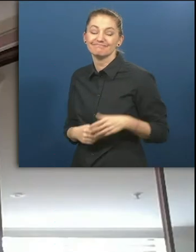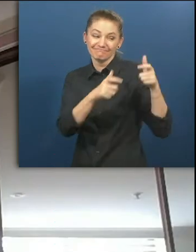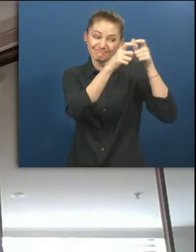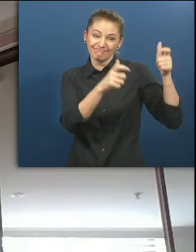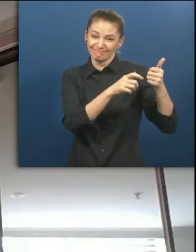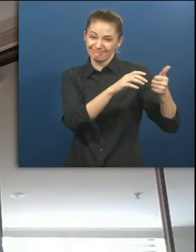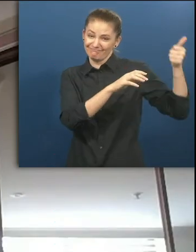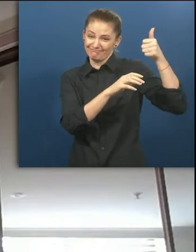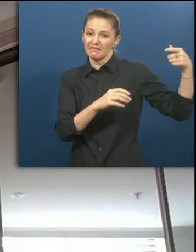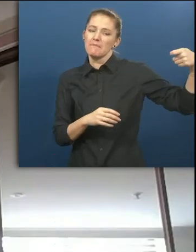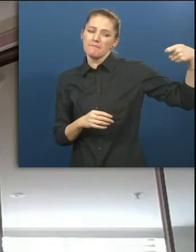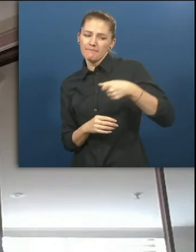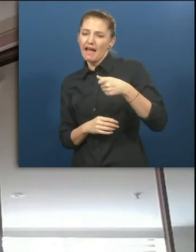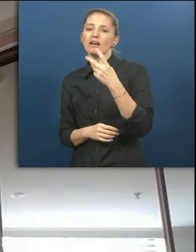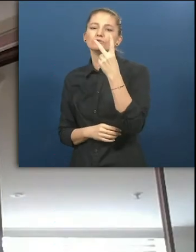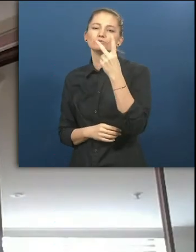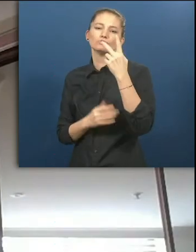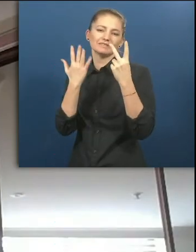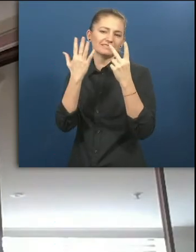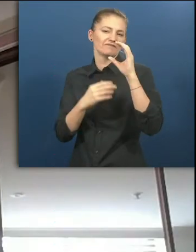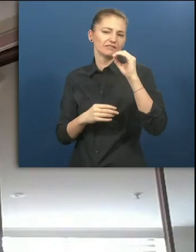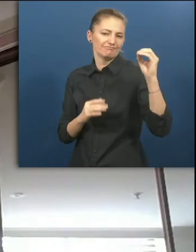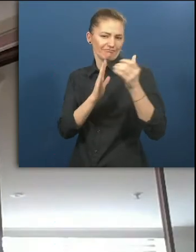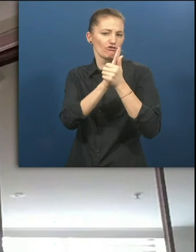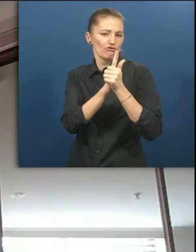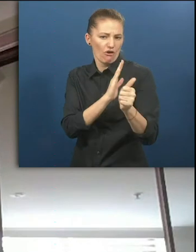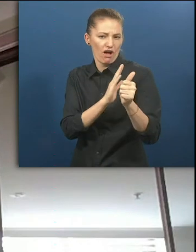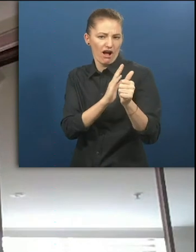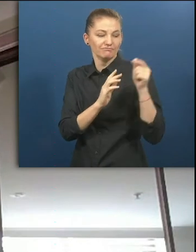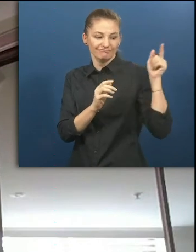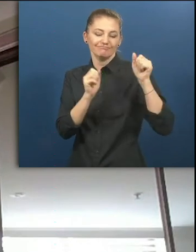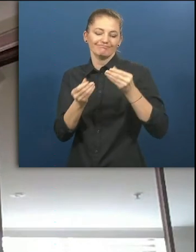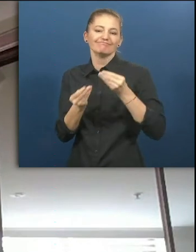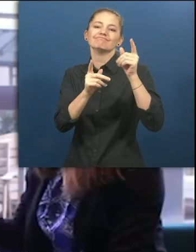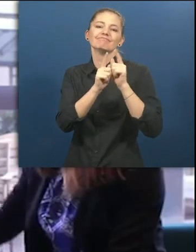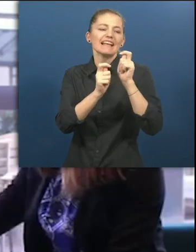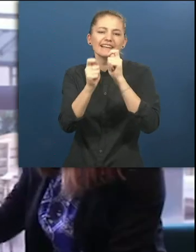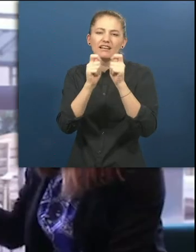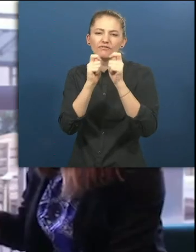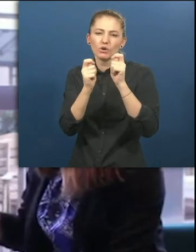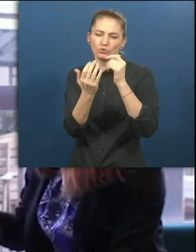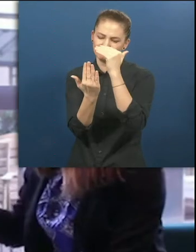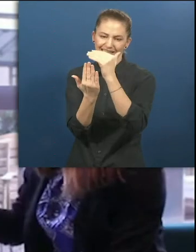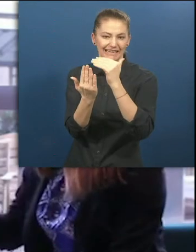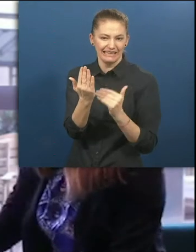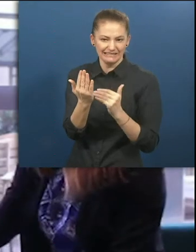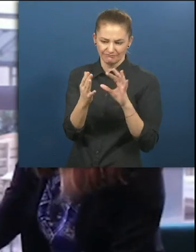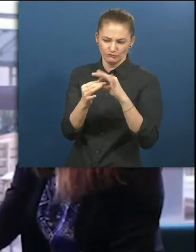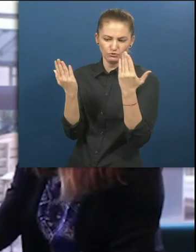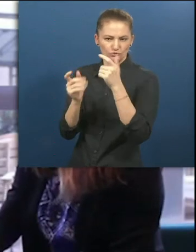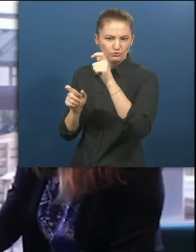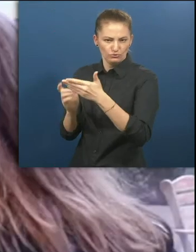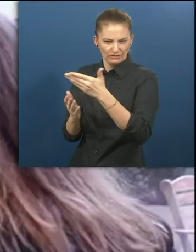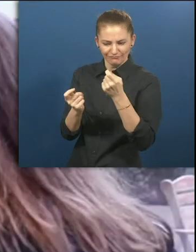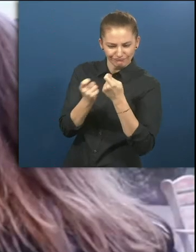Employers pay around US$2,700 to attract, interview, shortlist